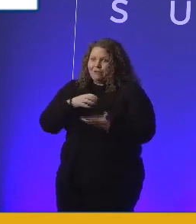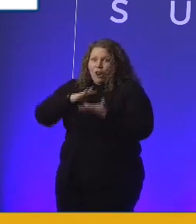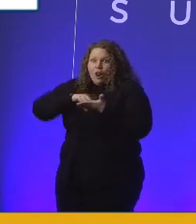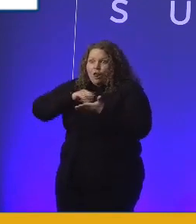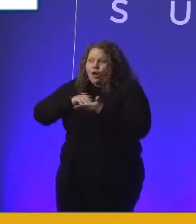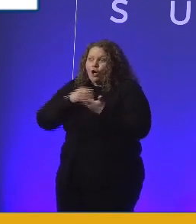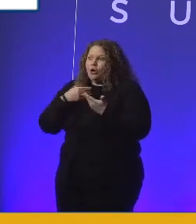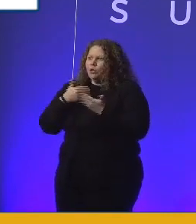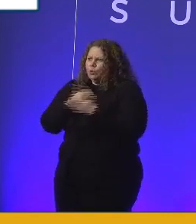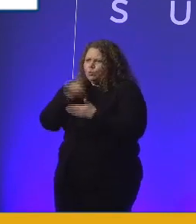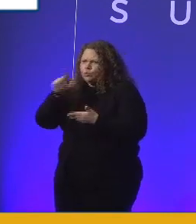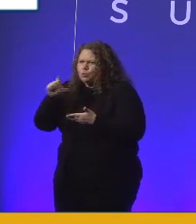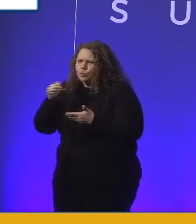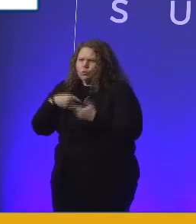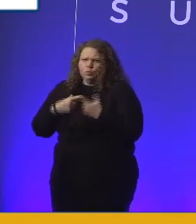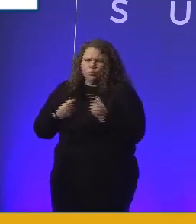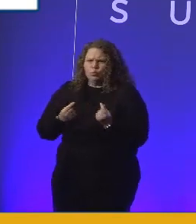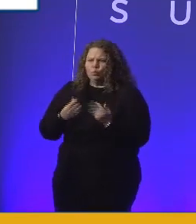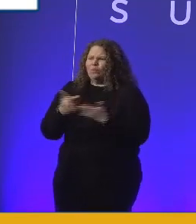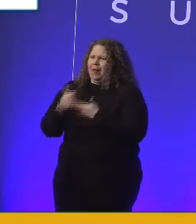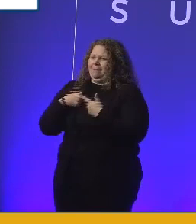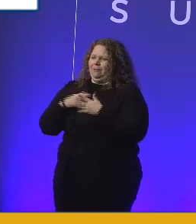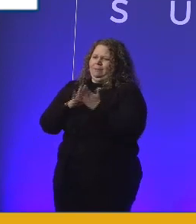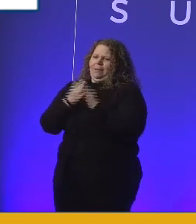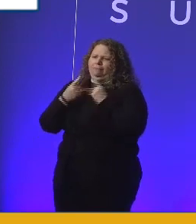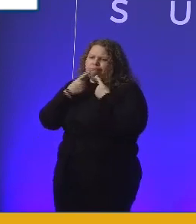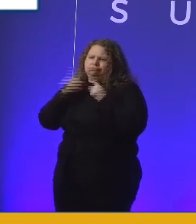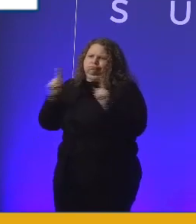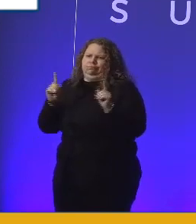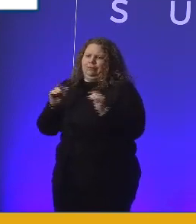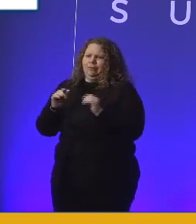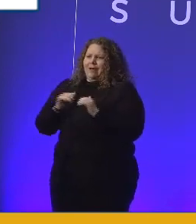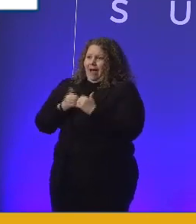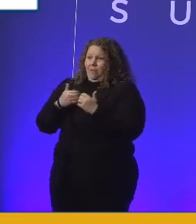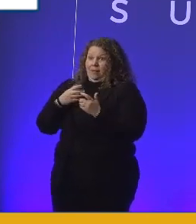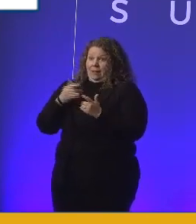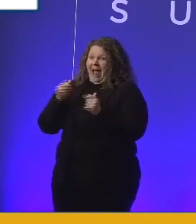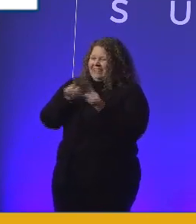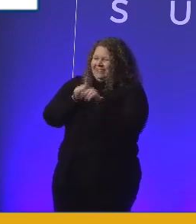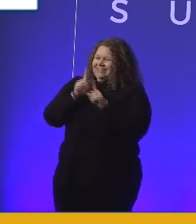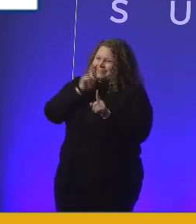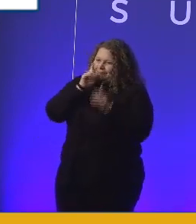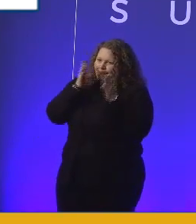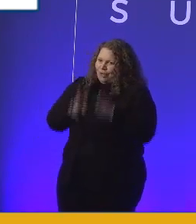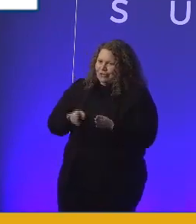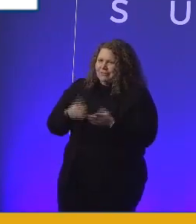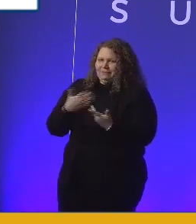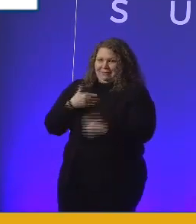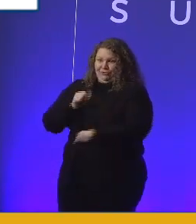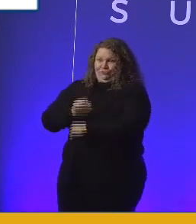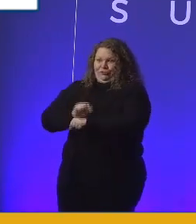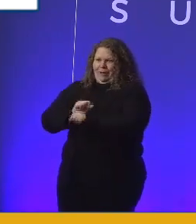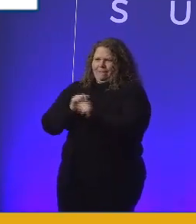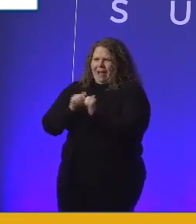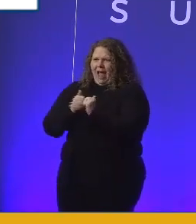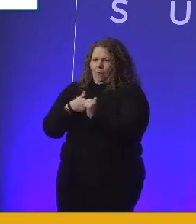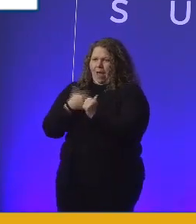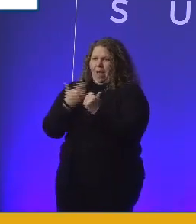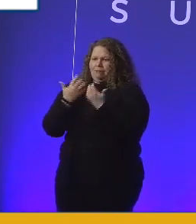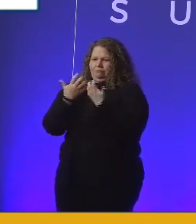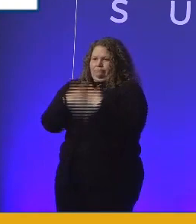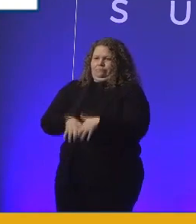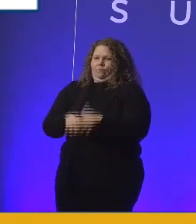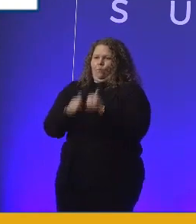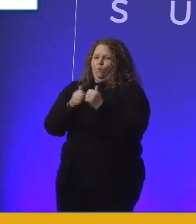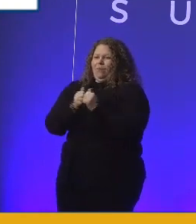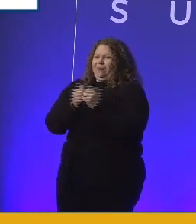navigate how to be deaf in the workplace. Where I'm deceptive. No one knows that I